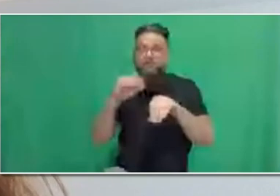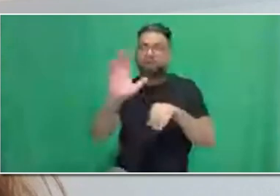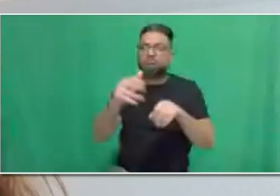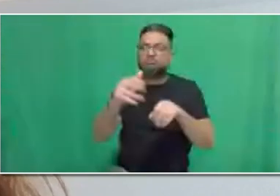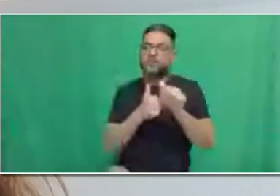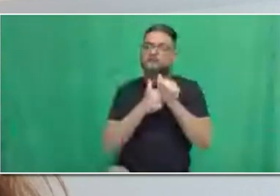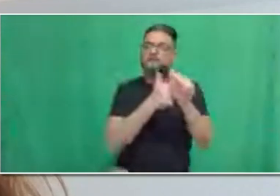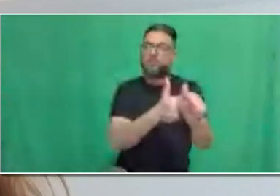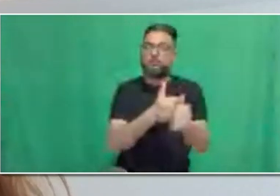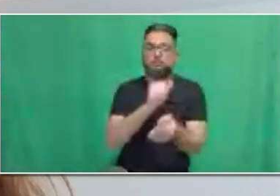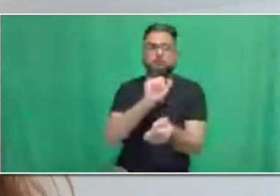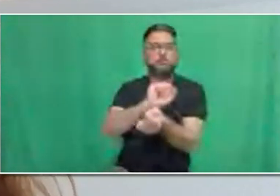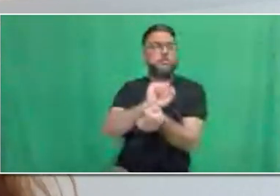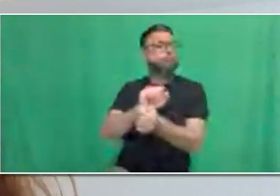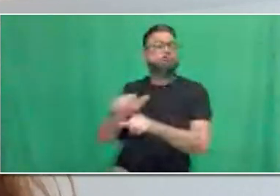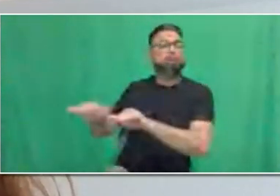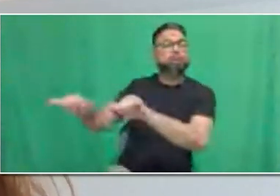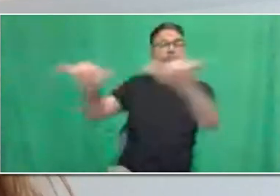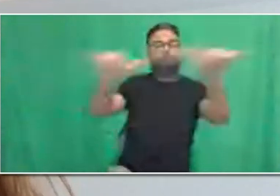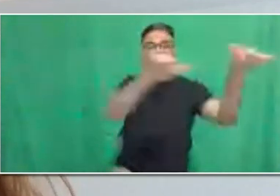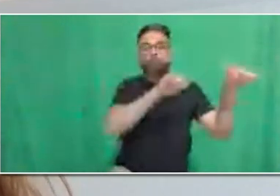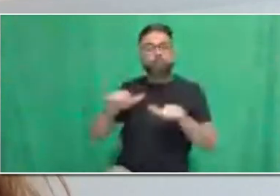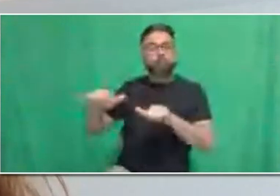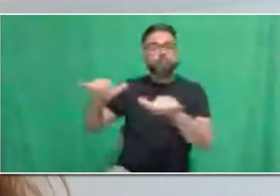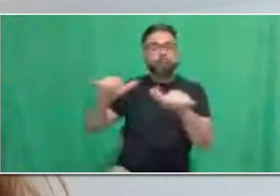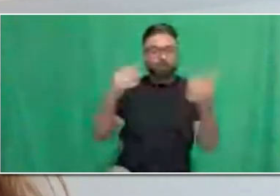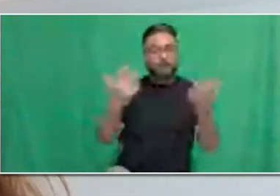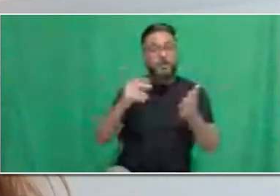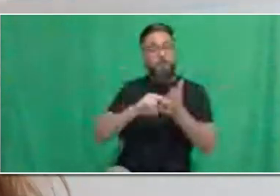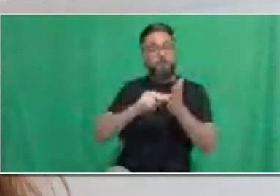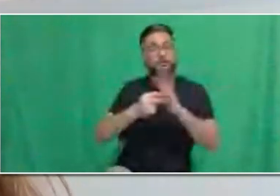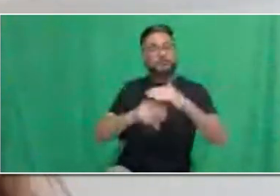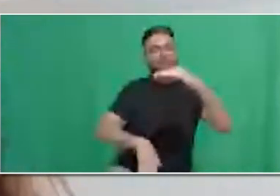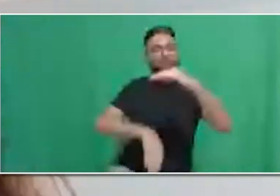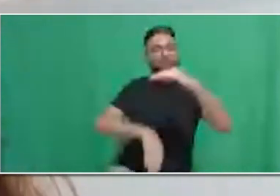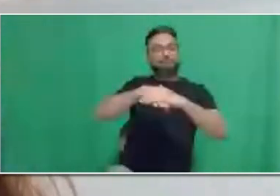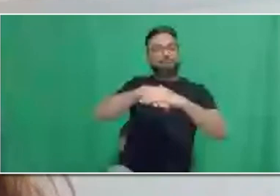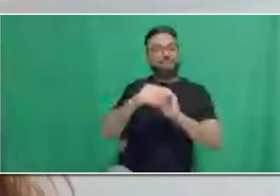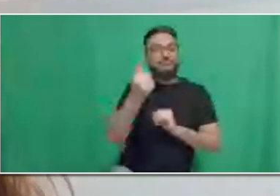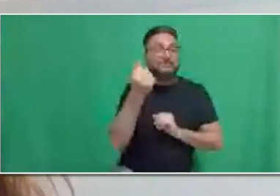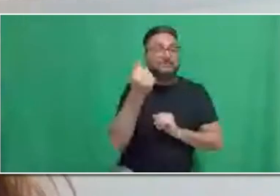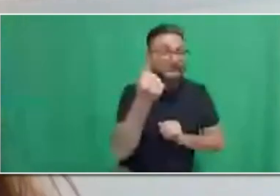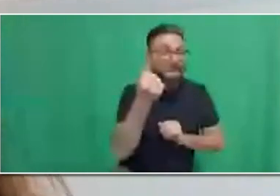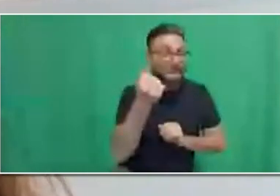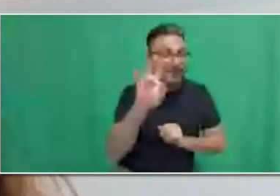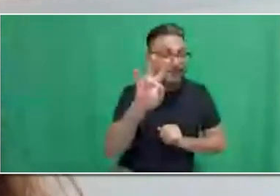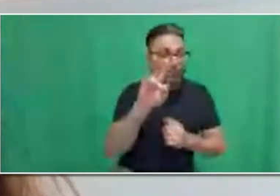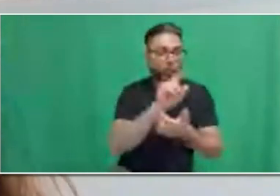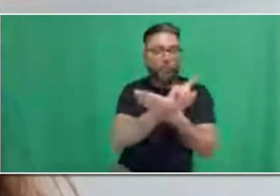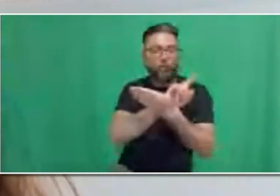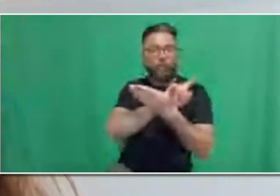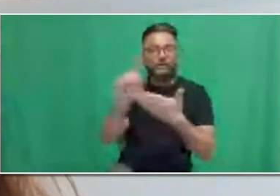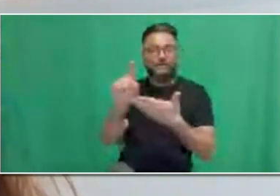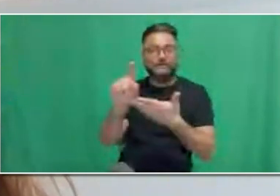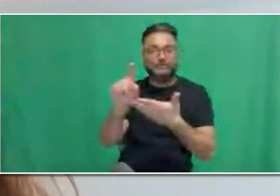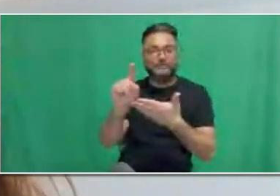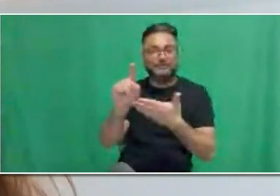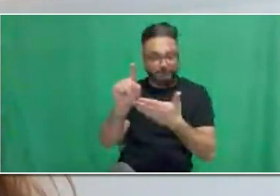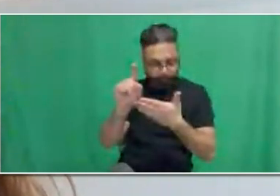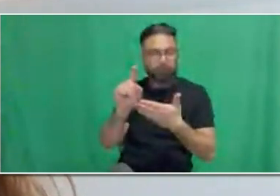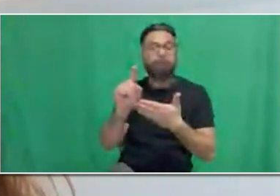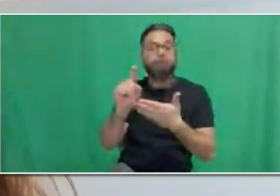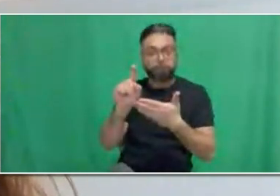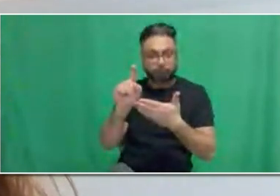continuous weeks. TTC provides a pregnancy leave top-up benefit. You will also need to qualify for